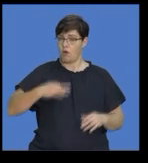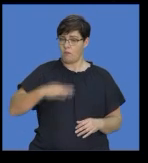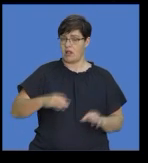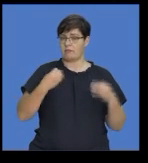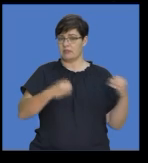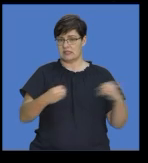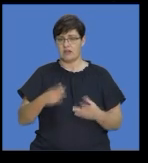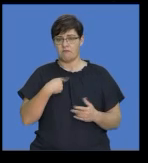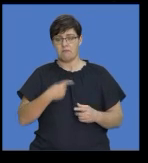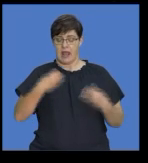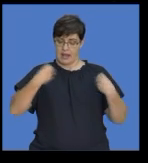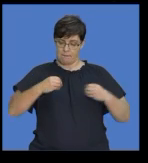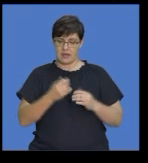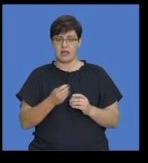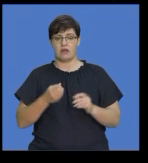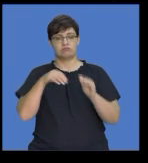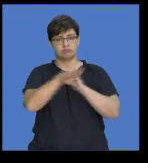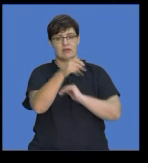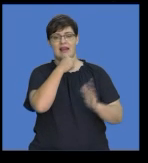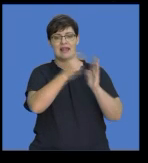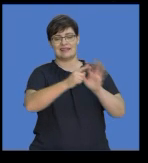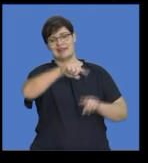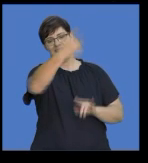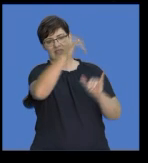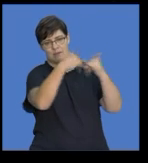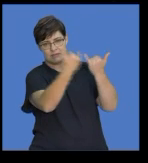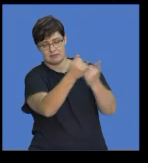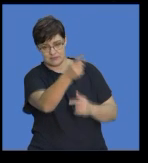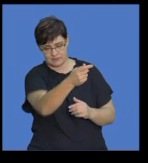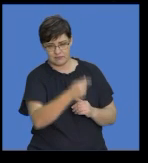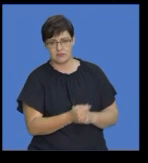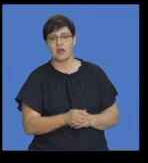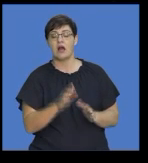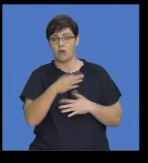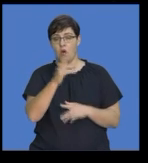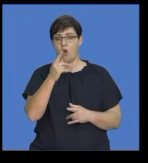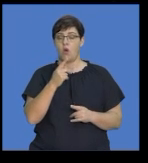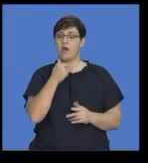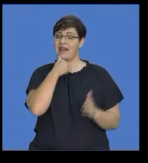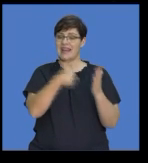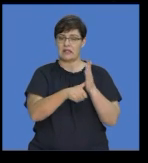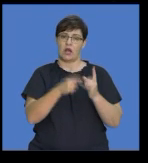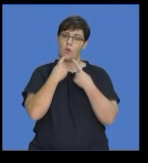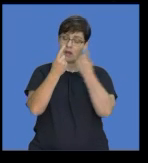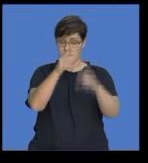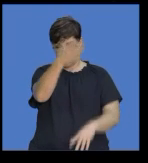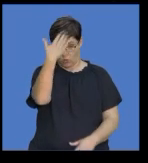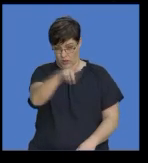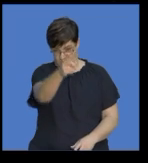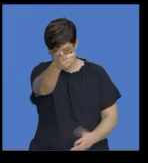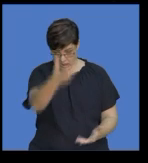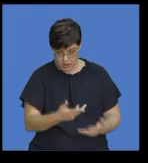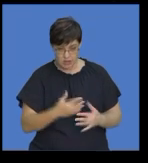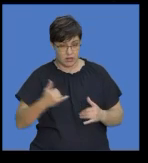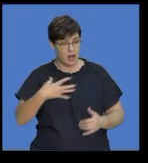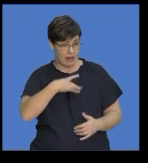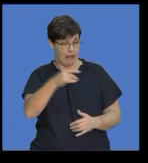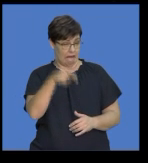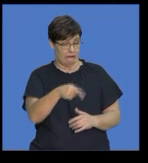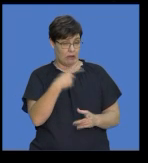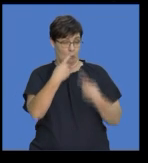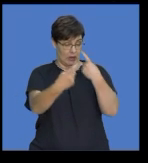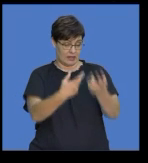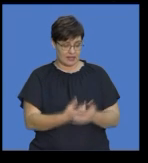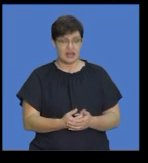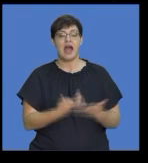that you would write from one company to another company. A letter of complaint. I know you guys love this letter. The letter of complaint is